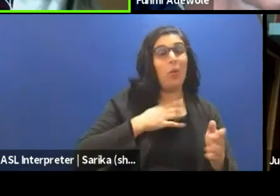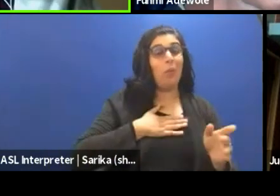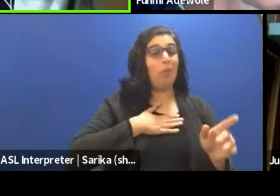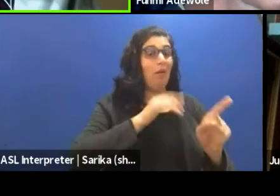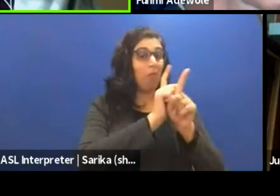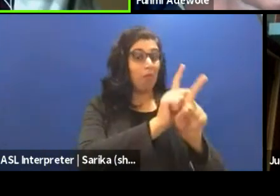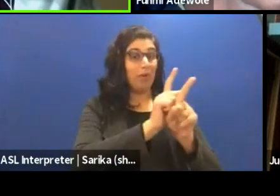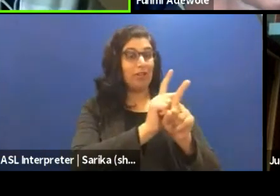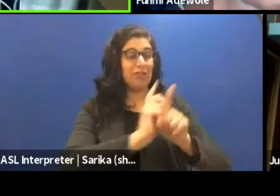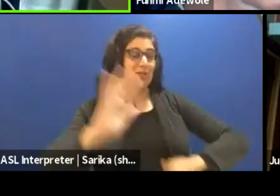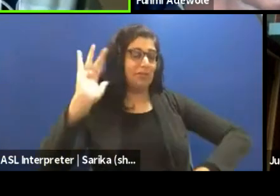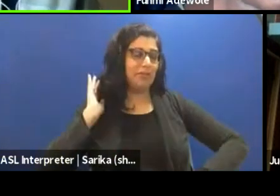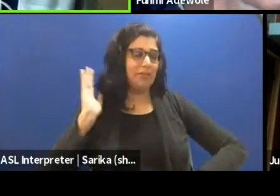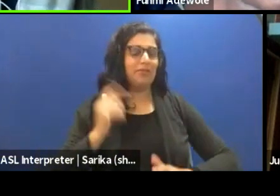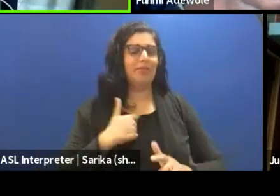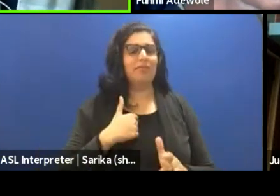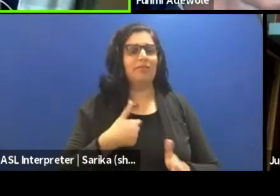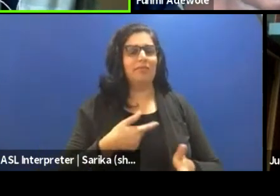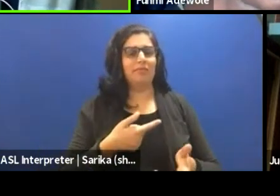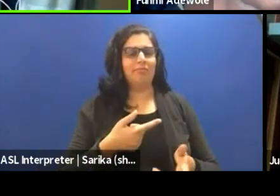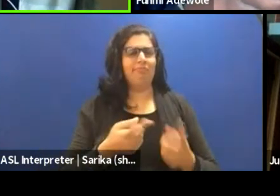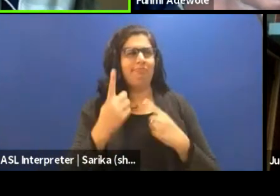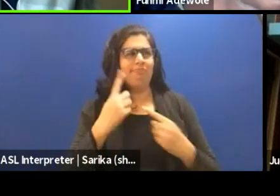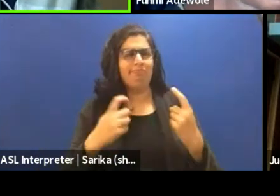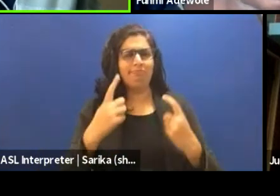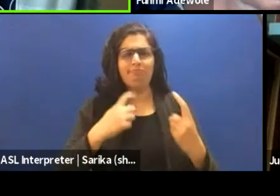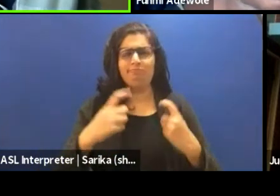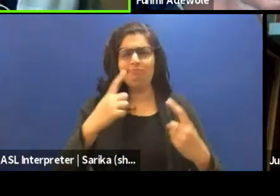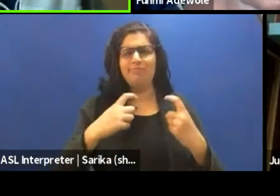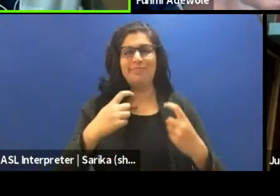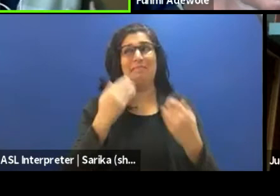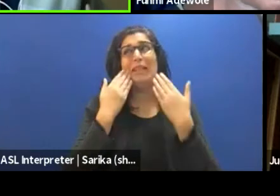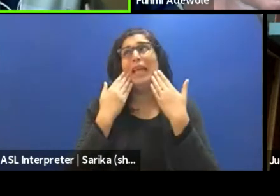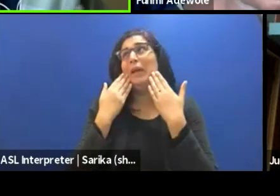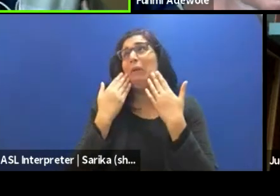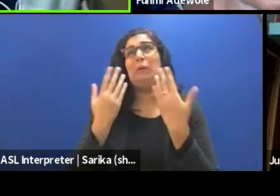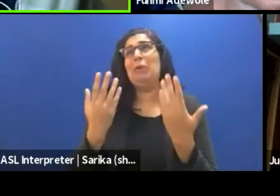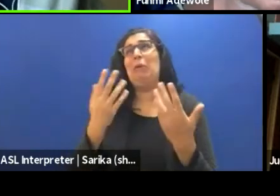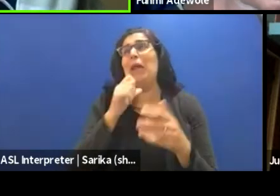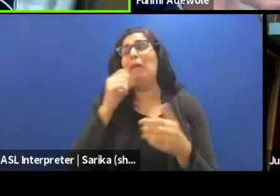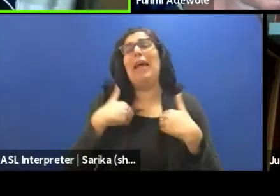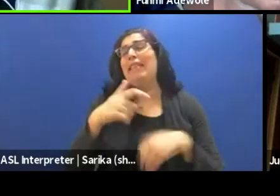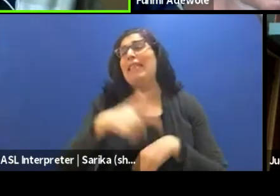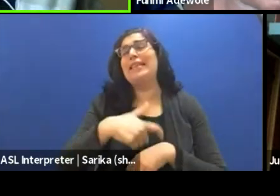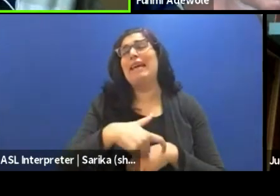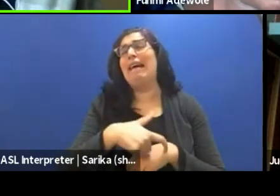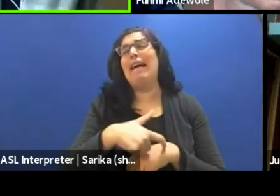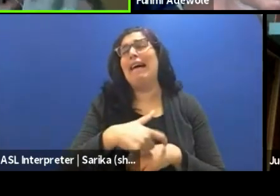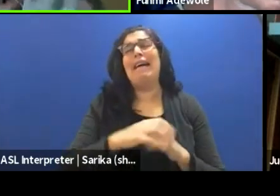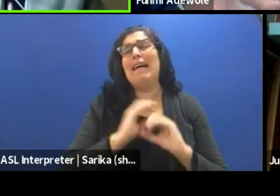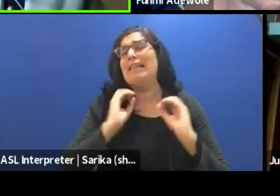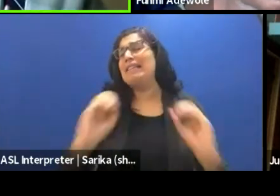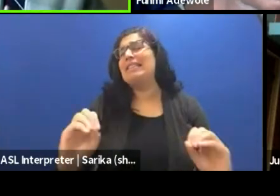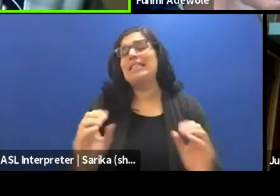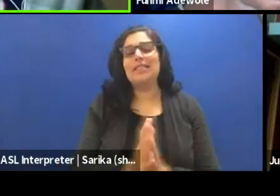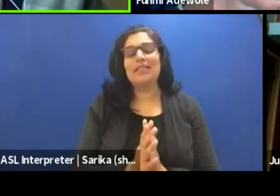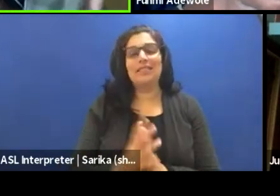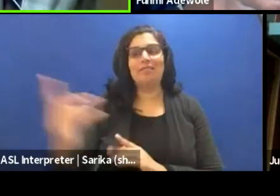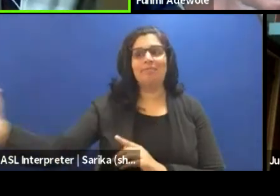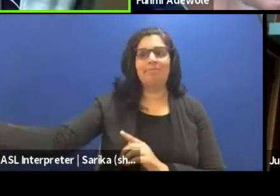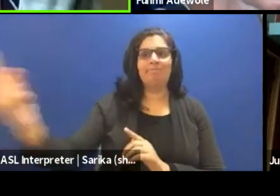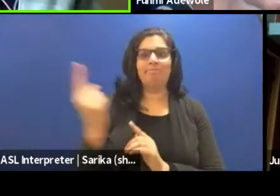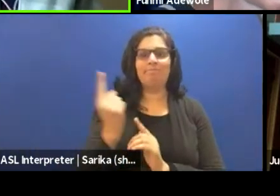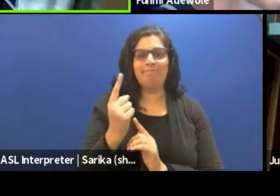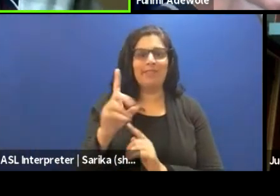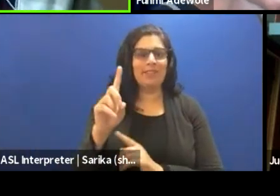time was asking me all these questions. And I said, I don't have the time. And so in came the dramaturg